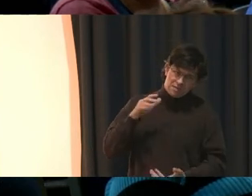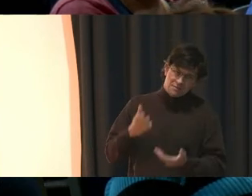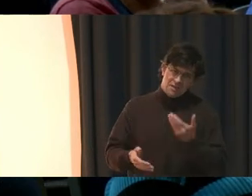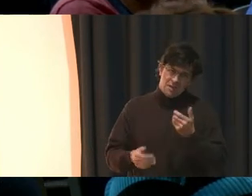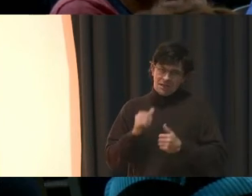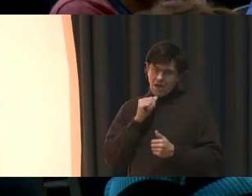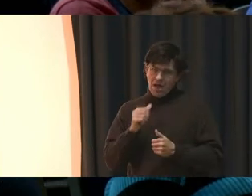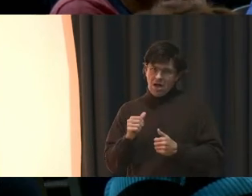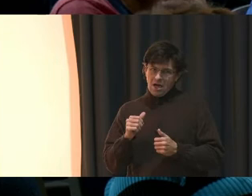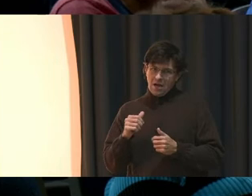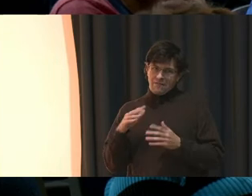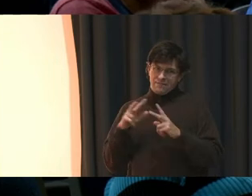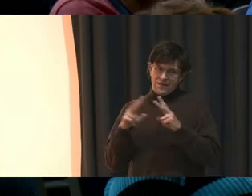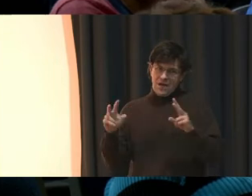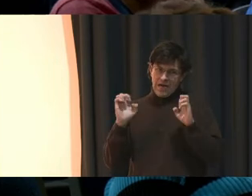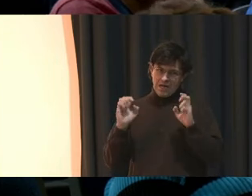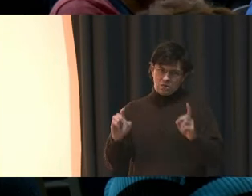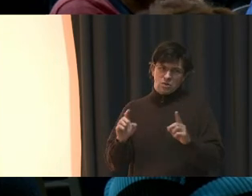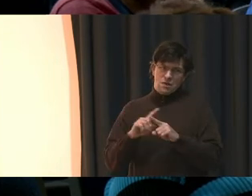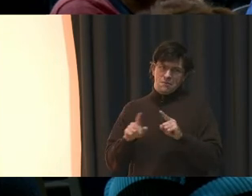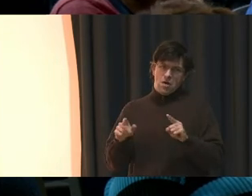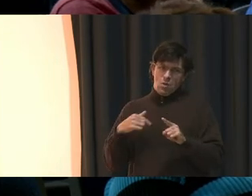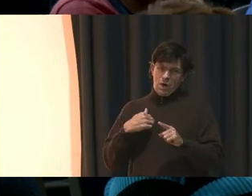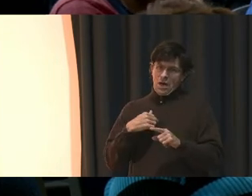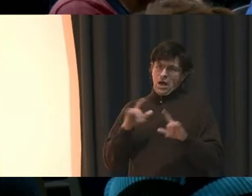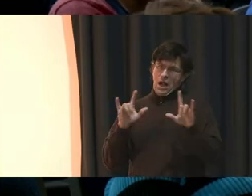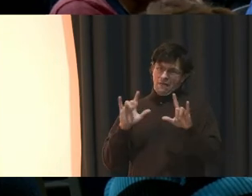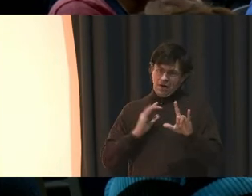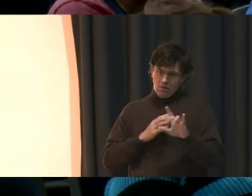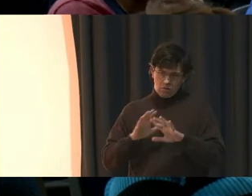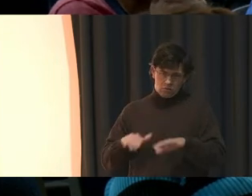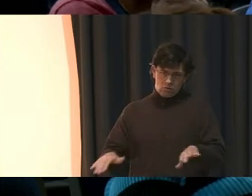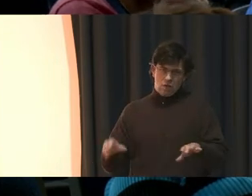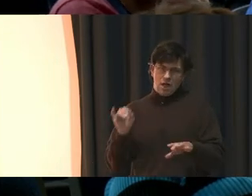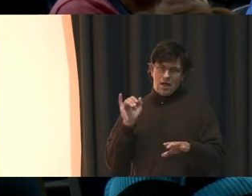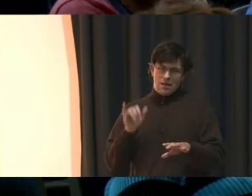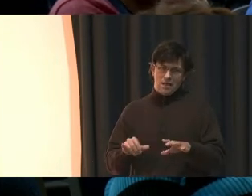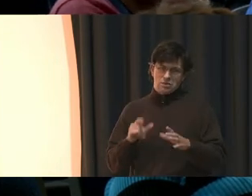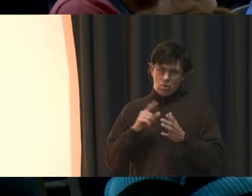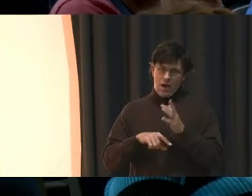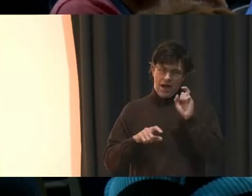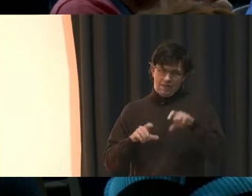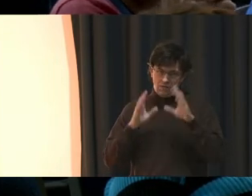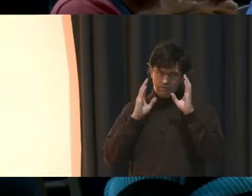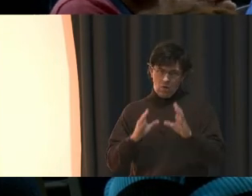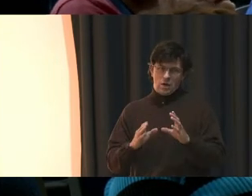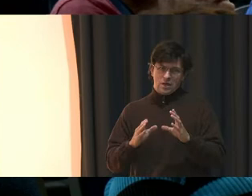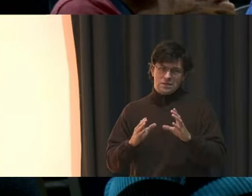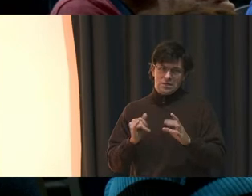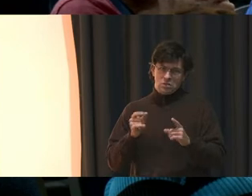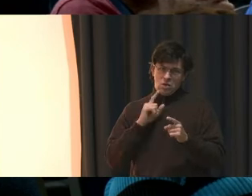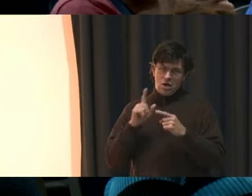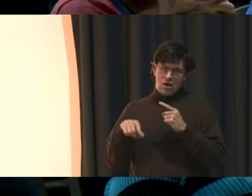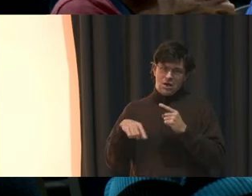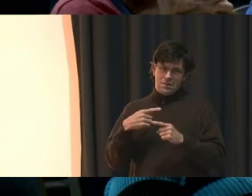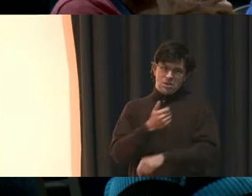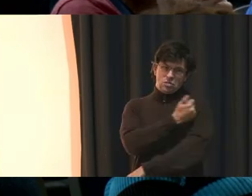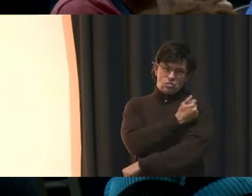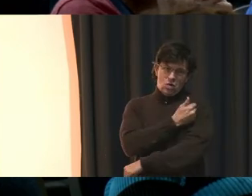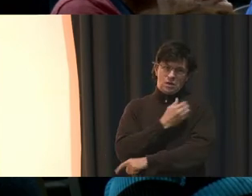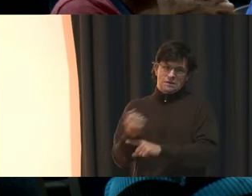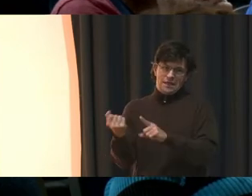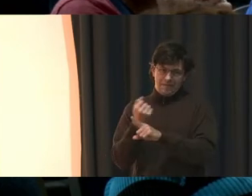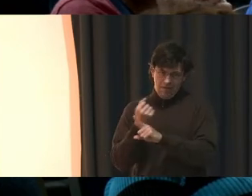might not be super educated, but we love our children. And that's what we've got to focus. Now, talking about the drugs and the